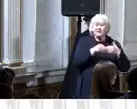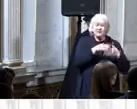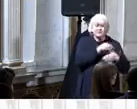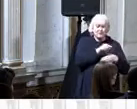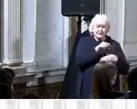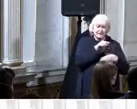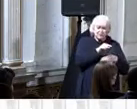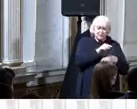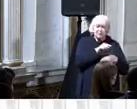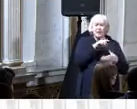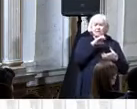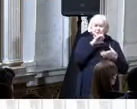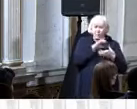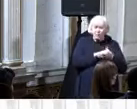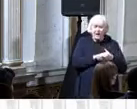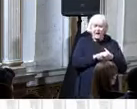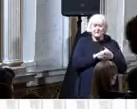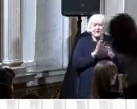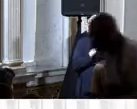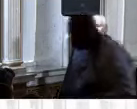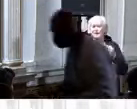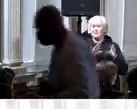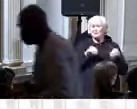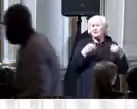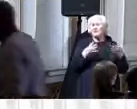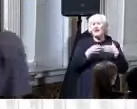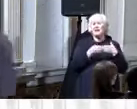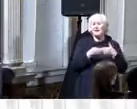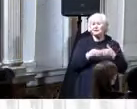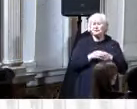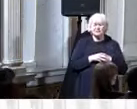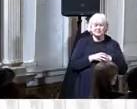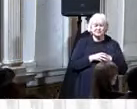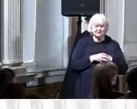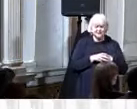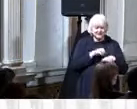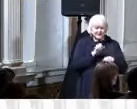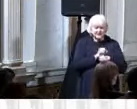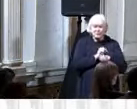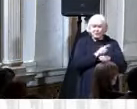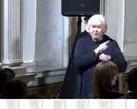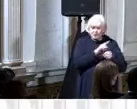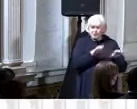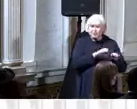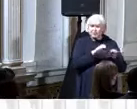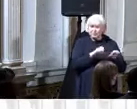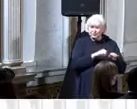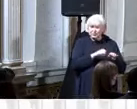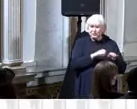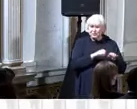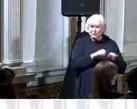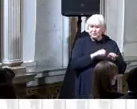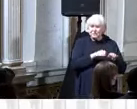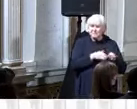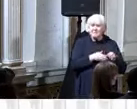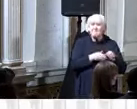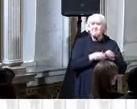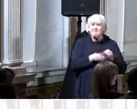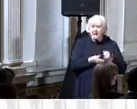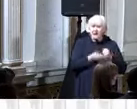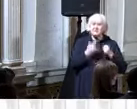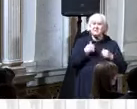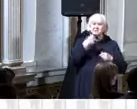your wife and your whole family have been providing the work that you have been doing reminds us that the work that we have in front of us